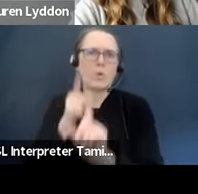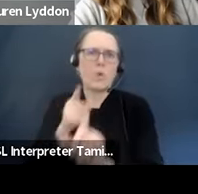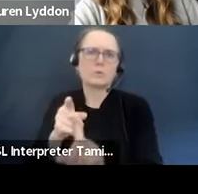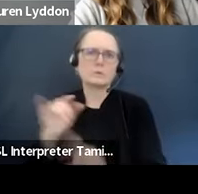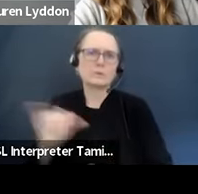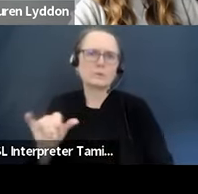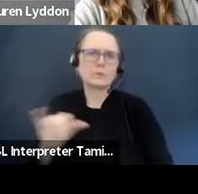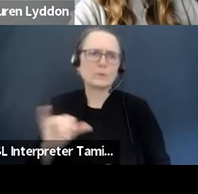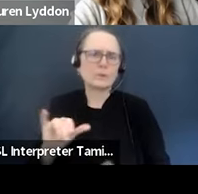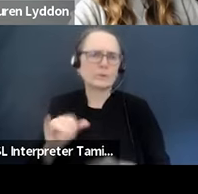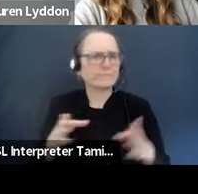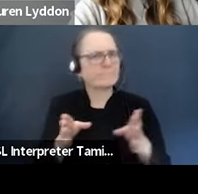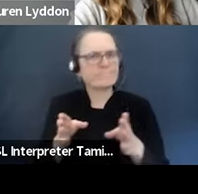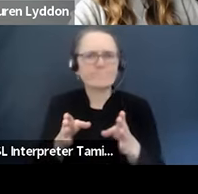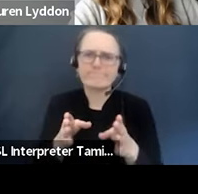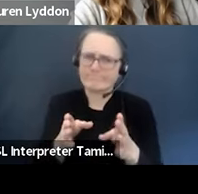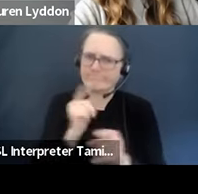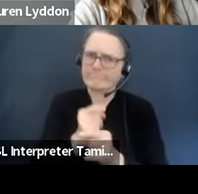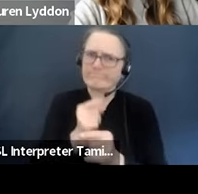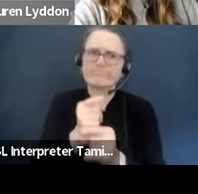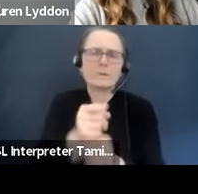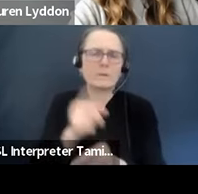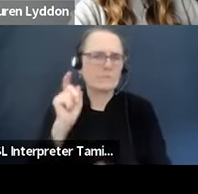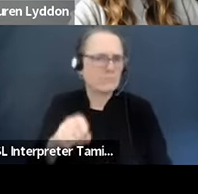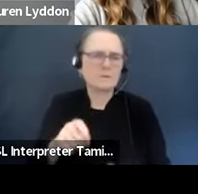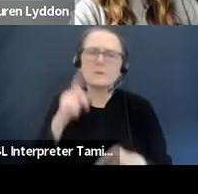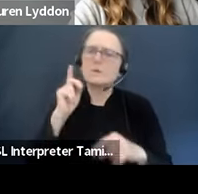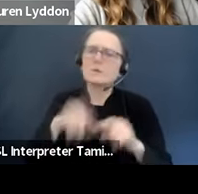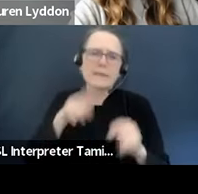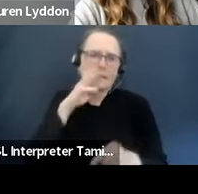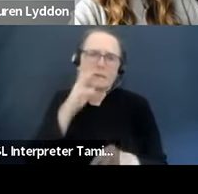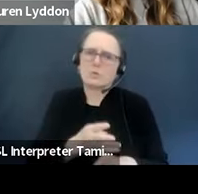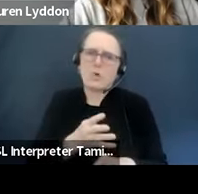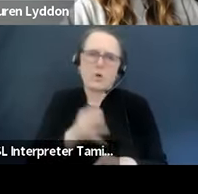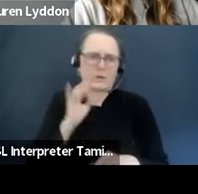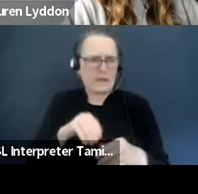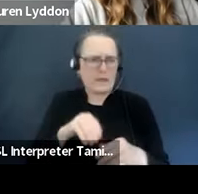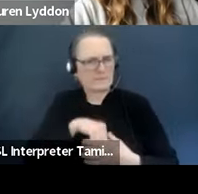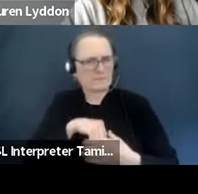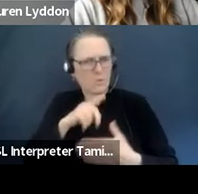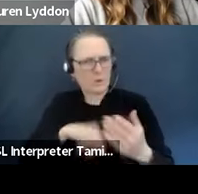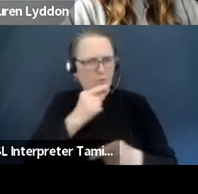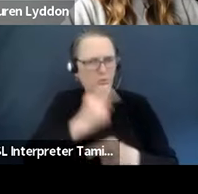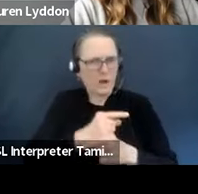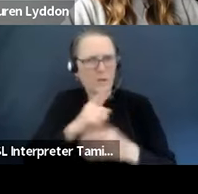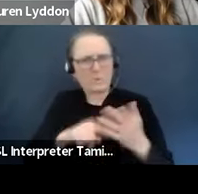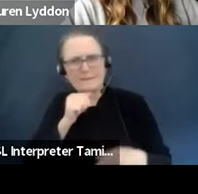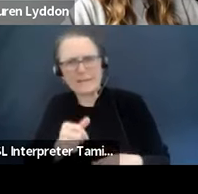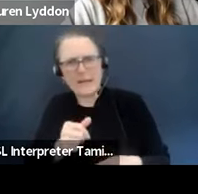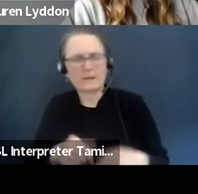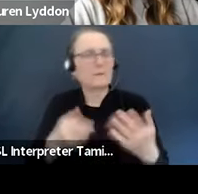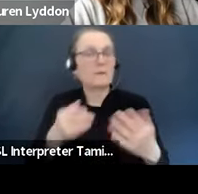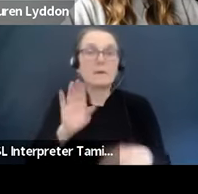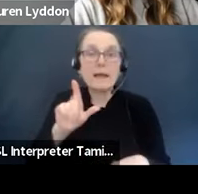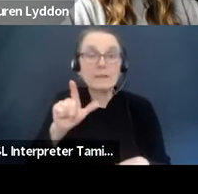you're talking about the Black Lives Matter movement, whether you are talking about recognizing how the